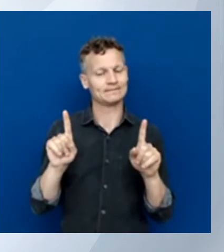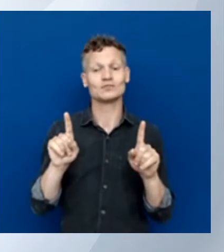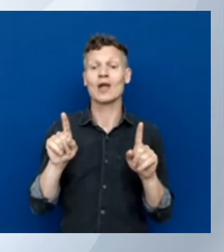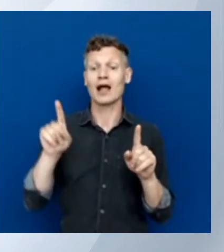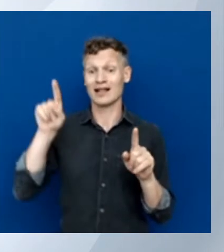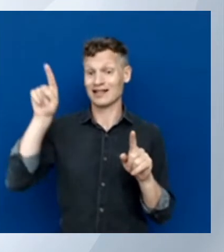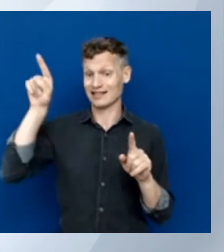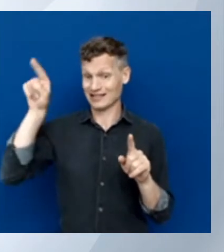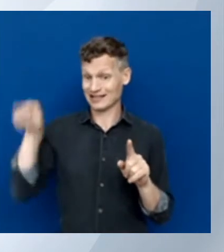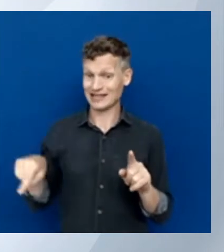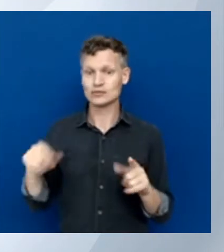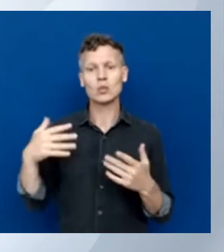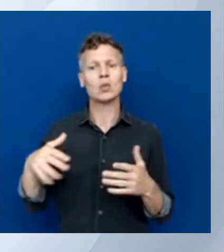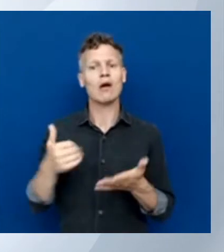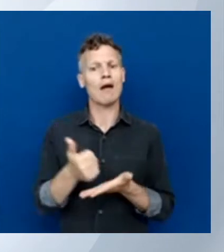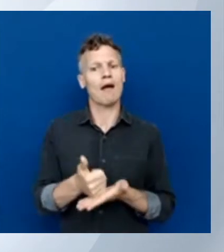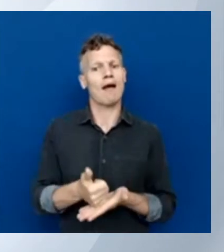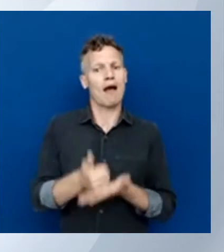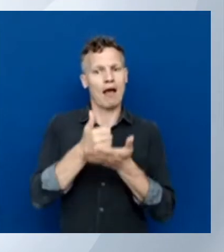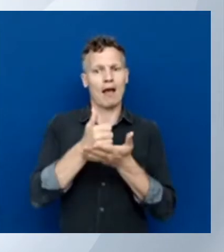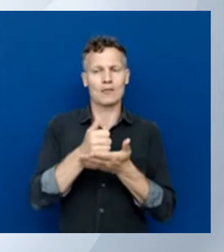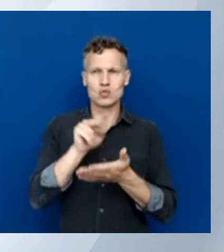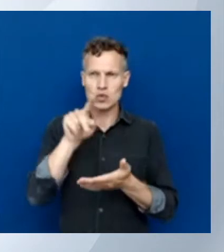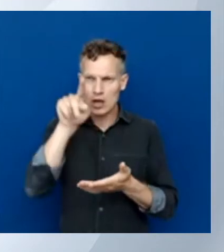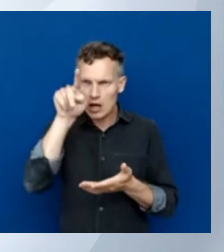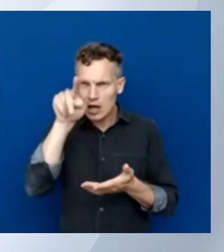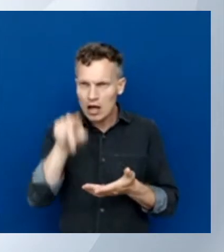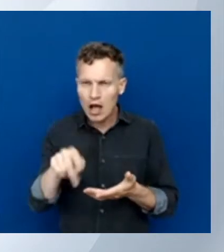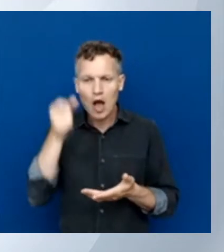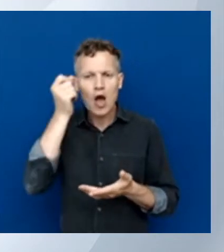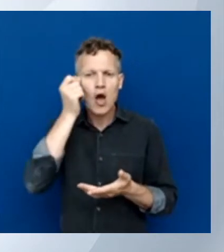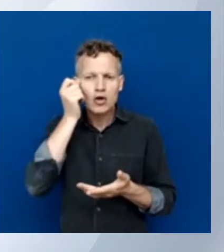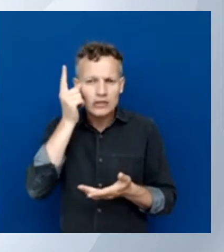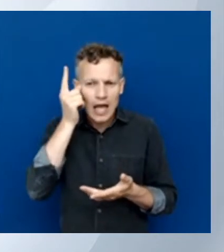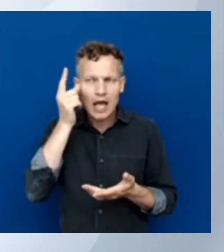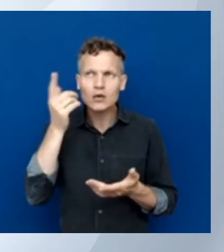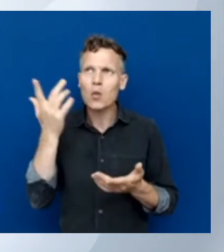out what commands that you need to use. Which commands you need to use.